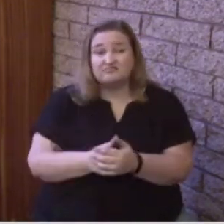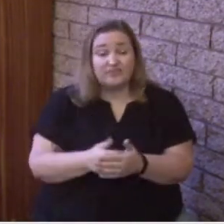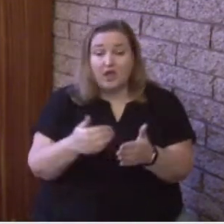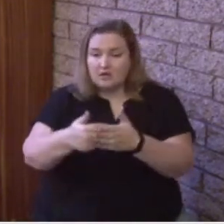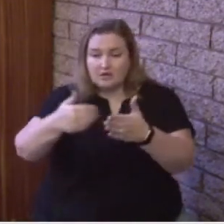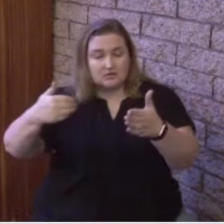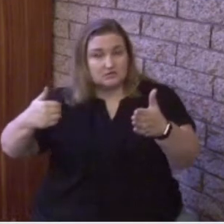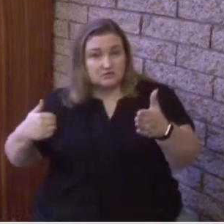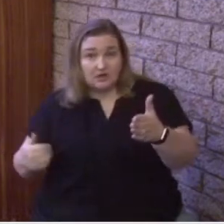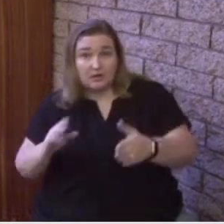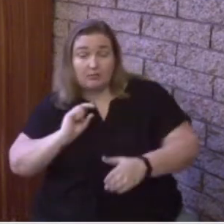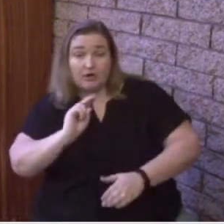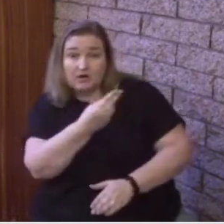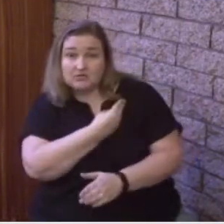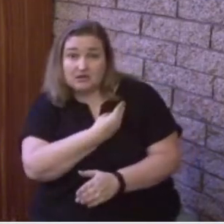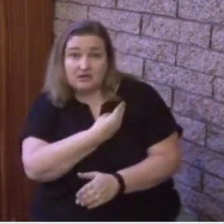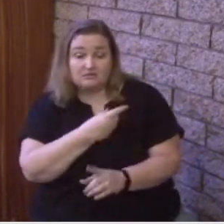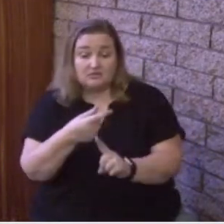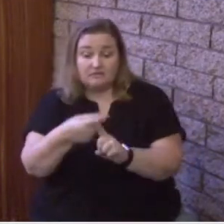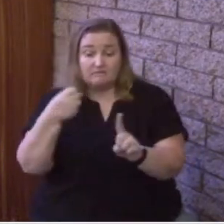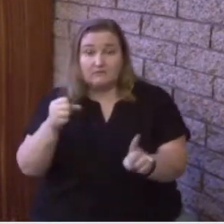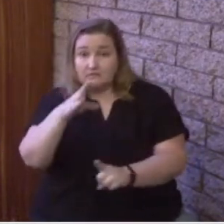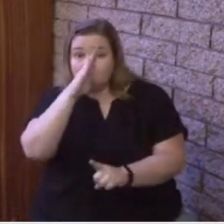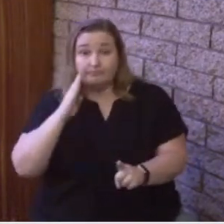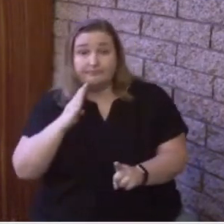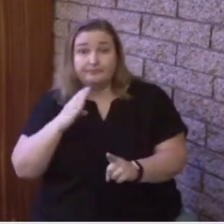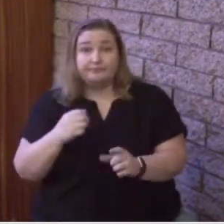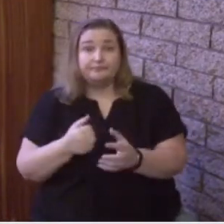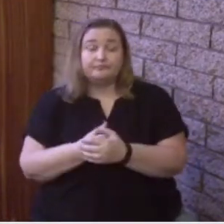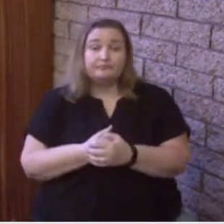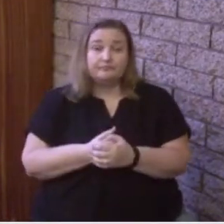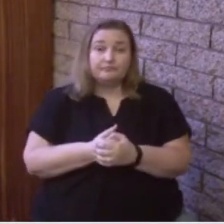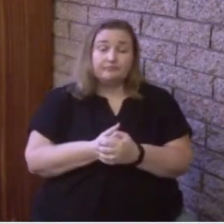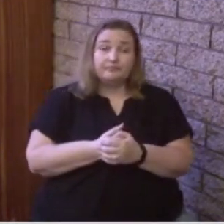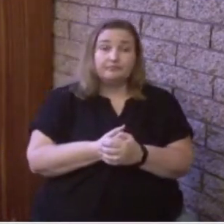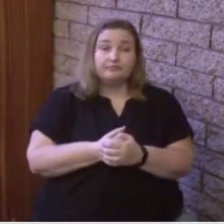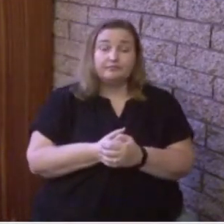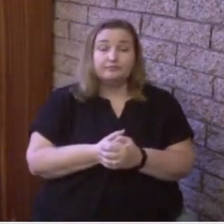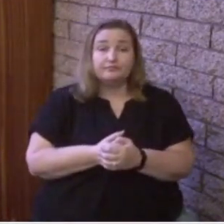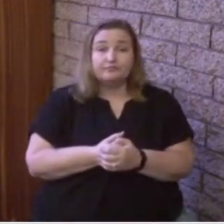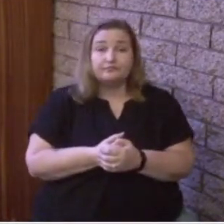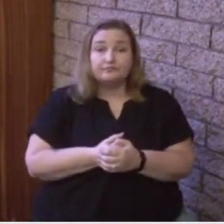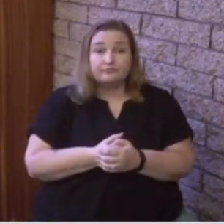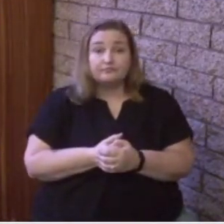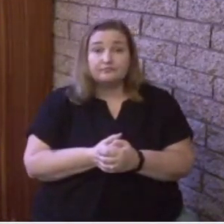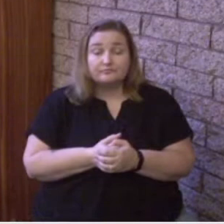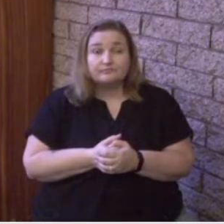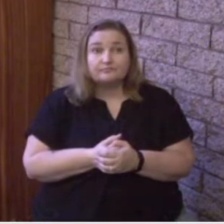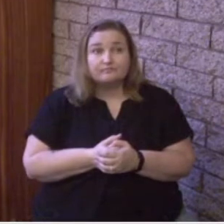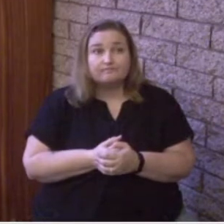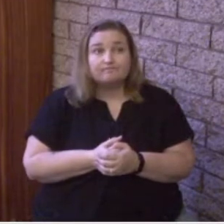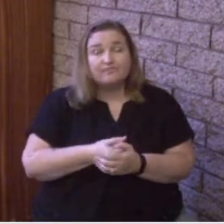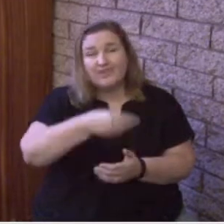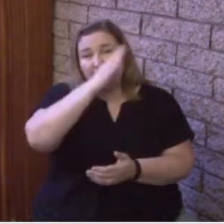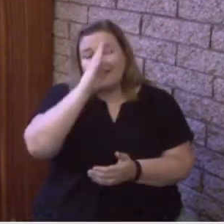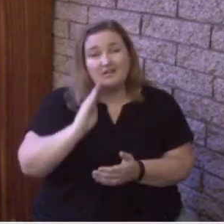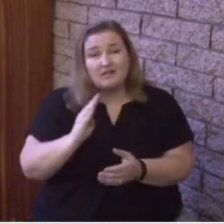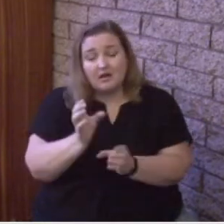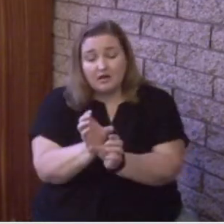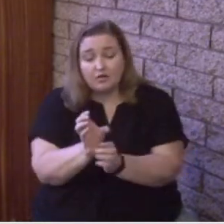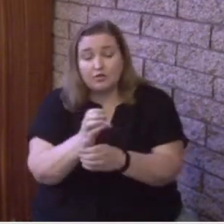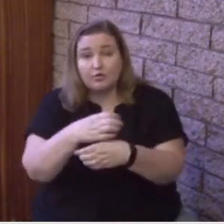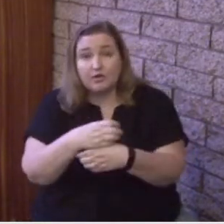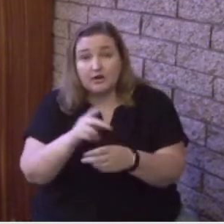and God. It drives a wedge into what God created as perfect communion and relationship with Him.